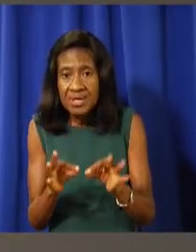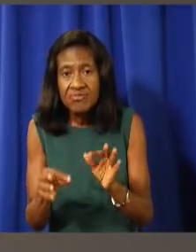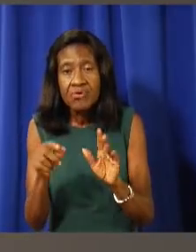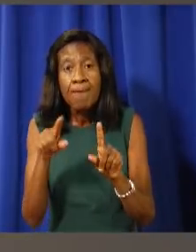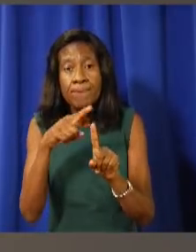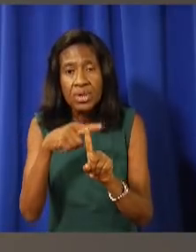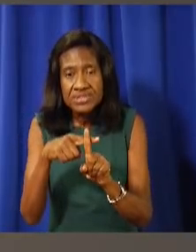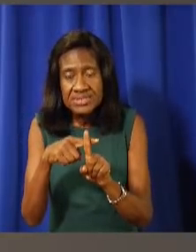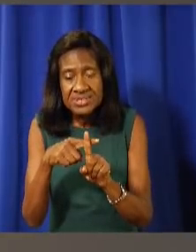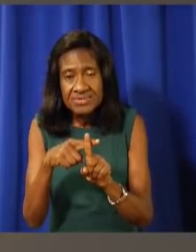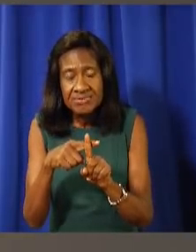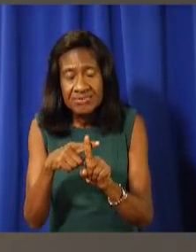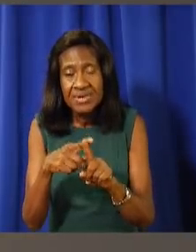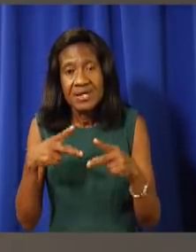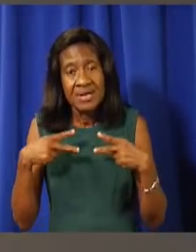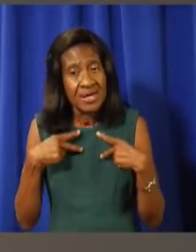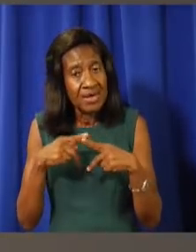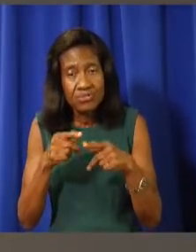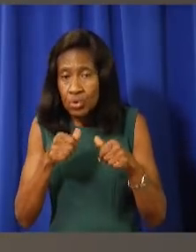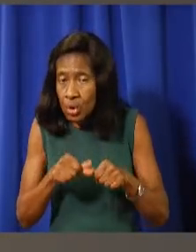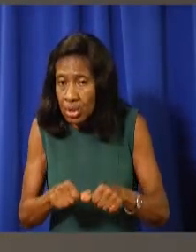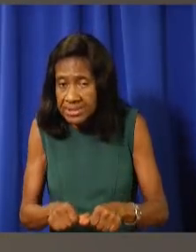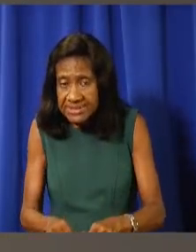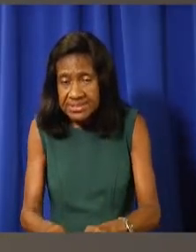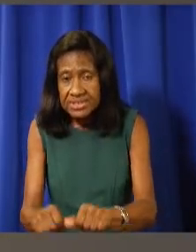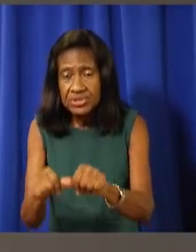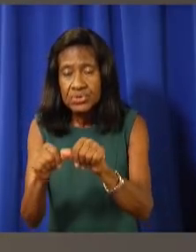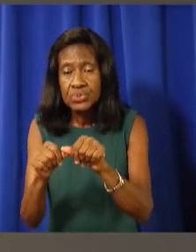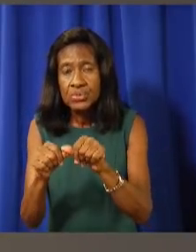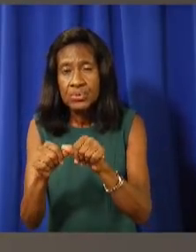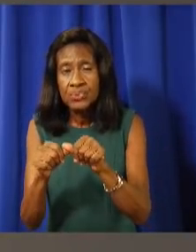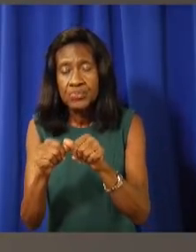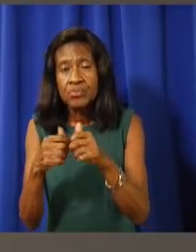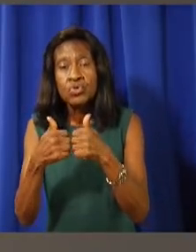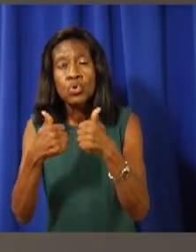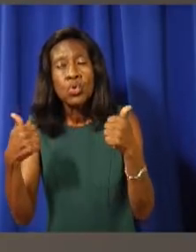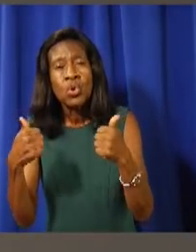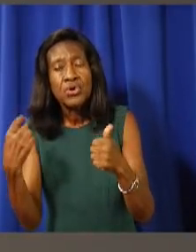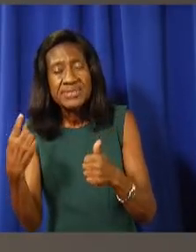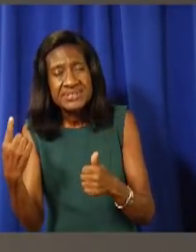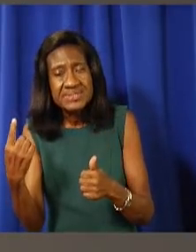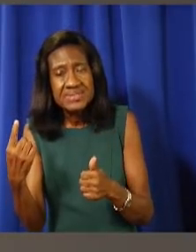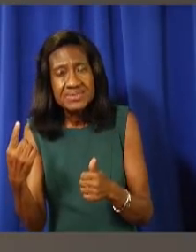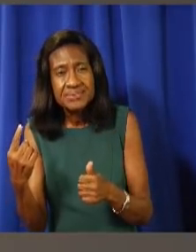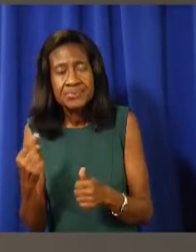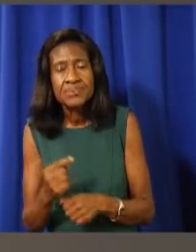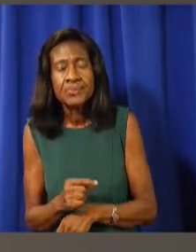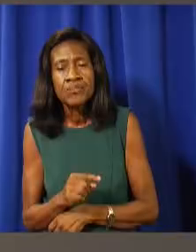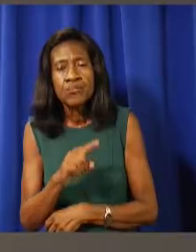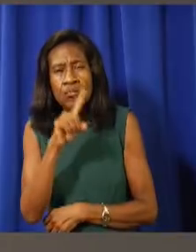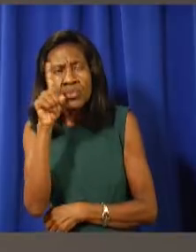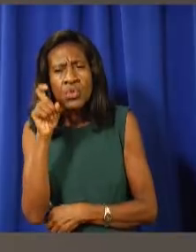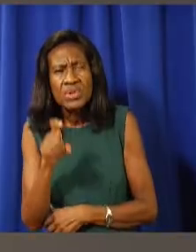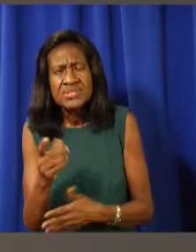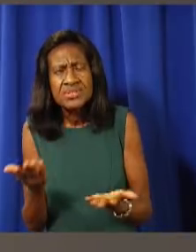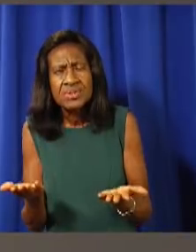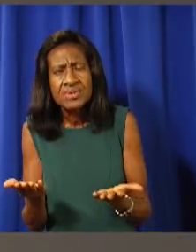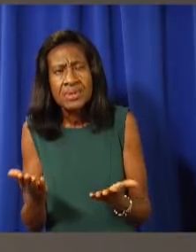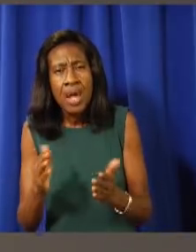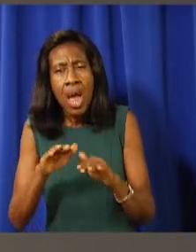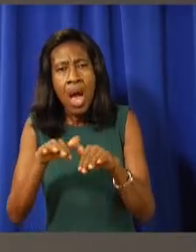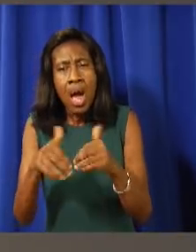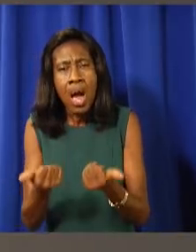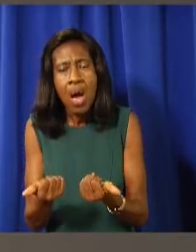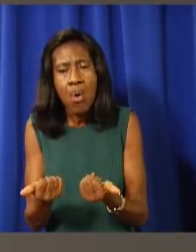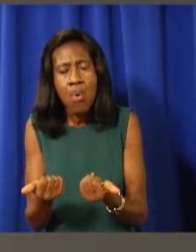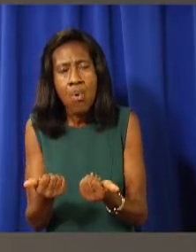these people could have breached quarantine, and you wouldn't know that. So how are we